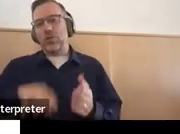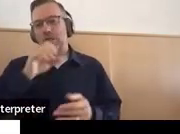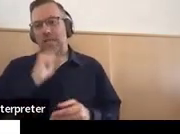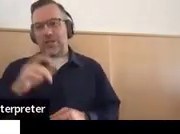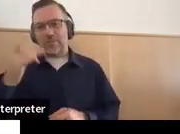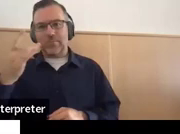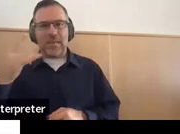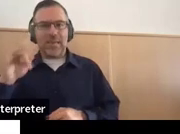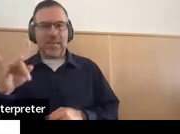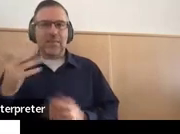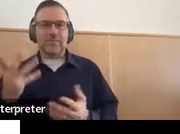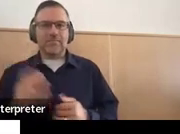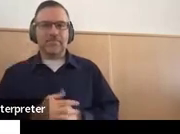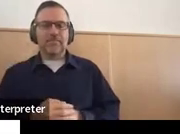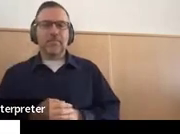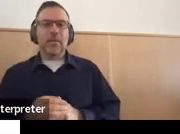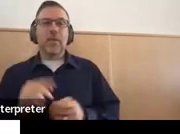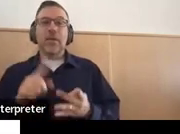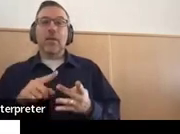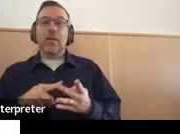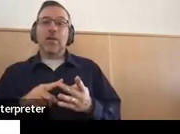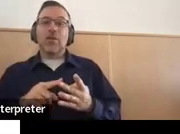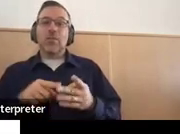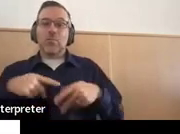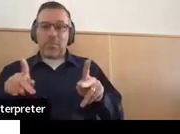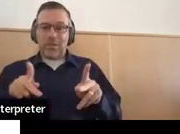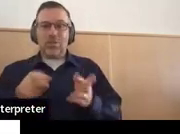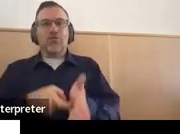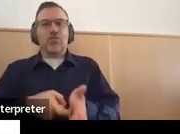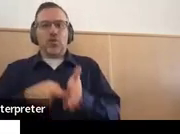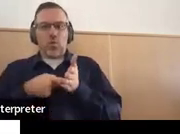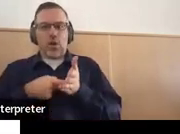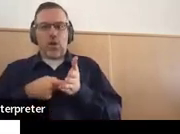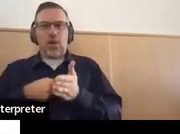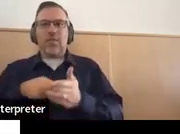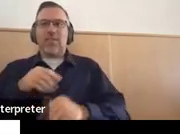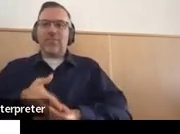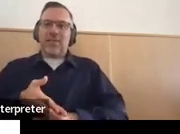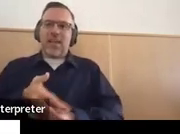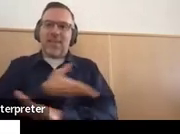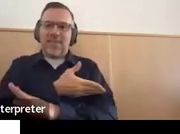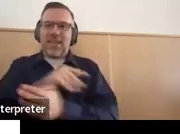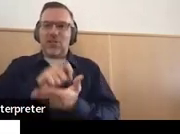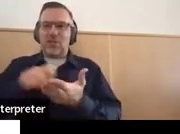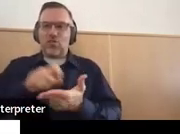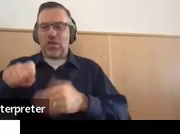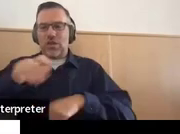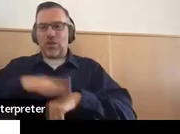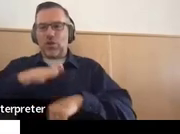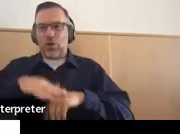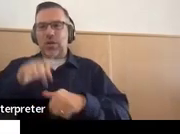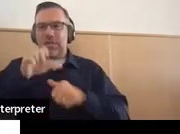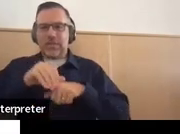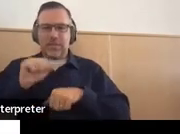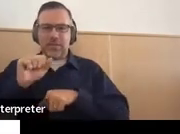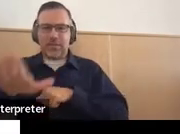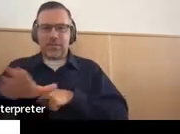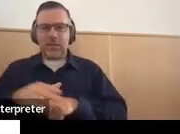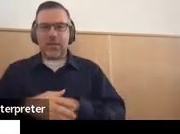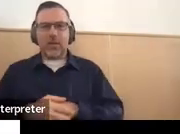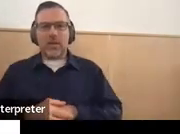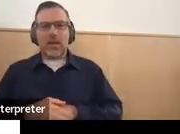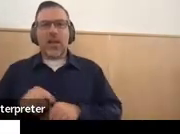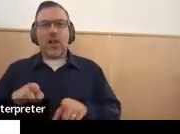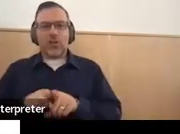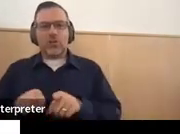to the advance written notice going out. And it's needed at every meeting where the transition planning is set up. So it's not a one and